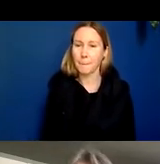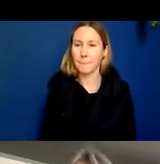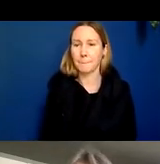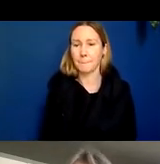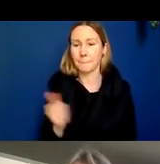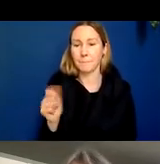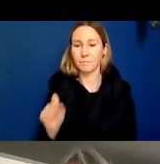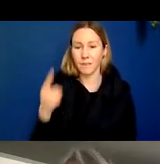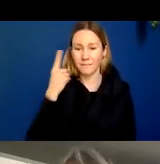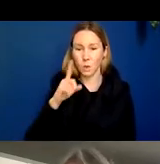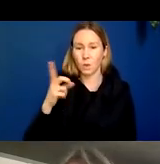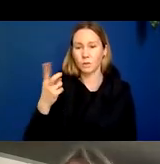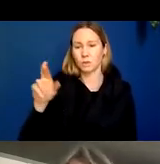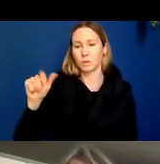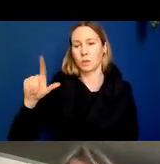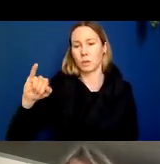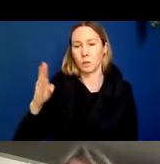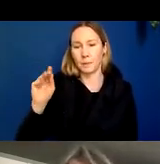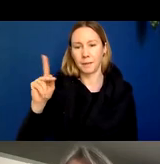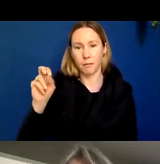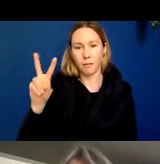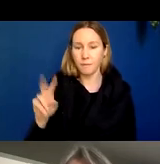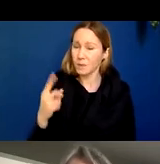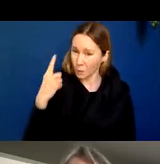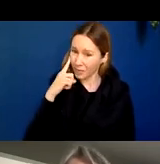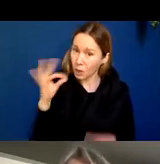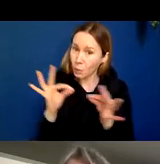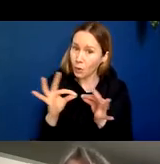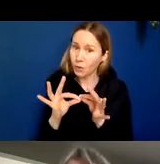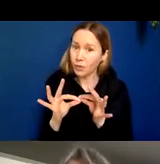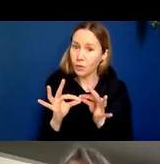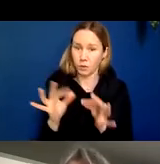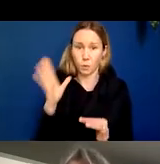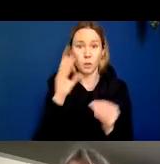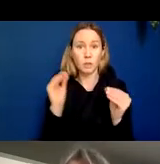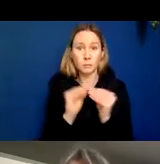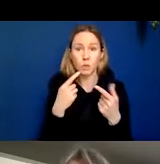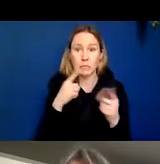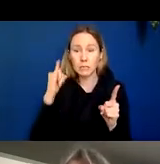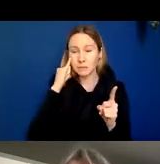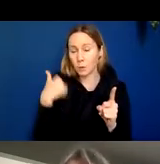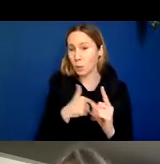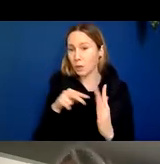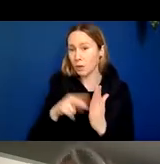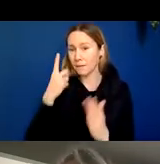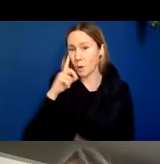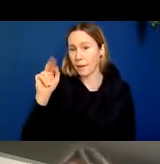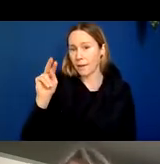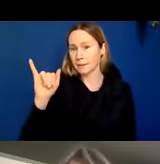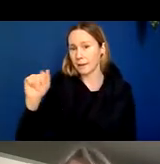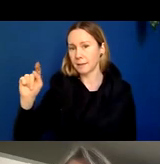Lubinkov do you think it's more worthwhile to pursue do you think we're going to have more success if we look for anti-tao